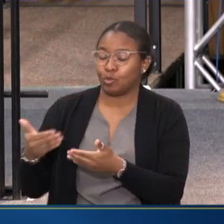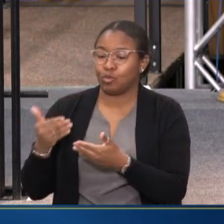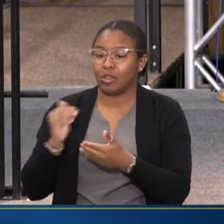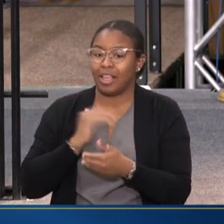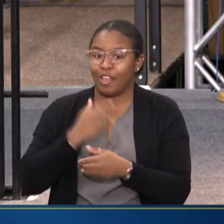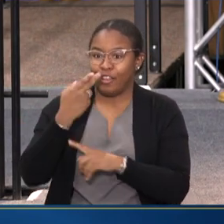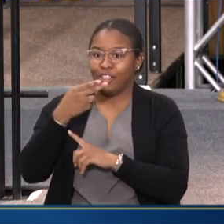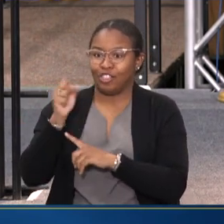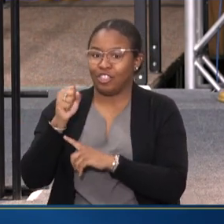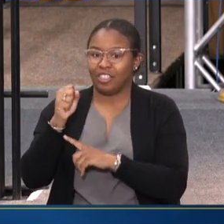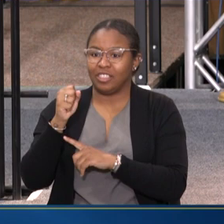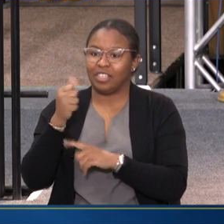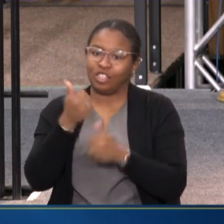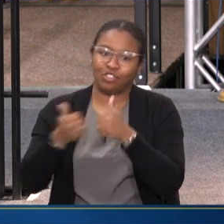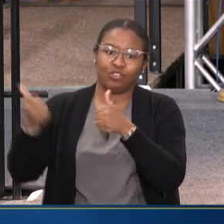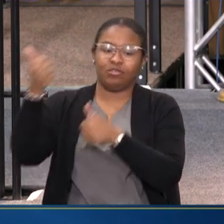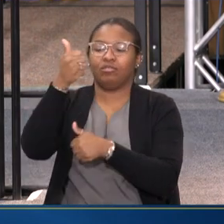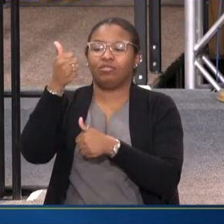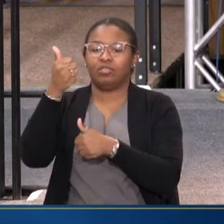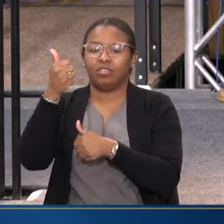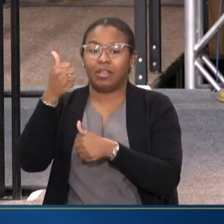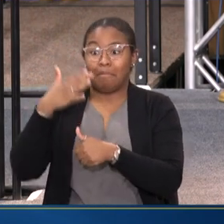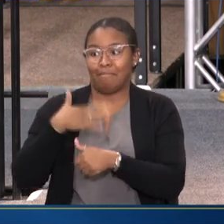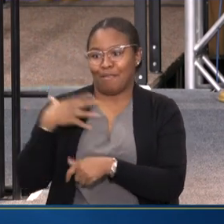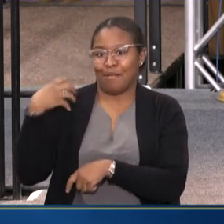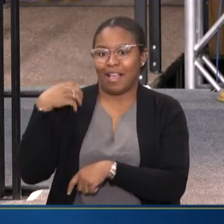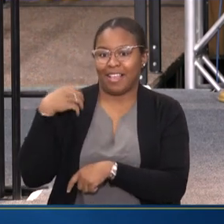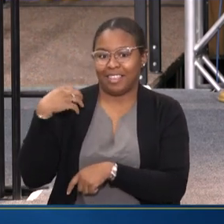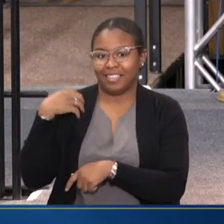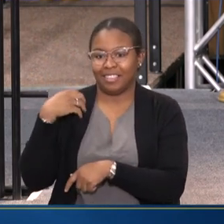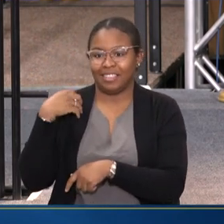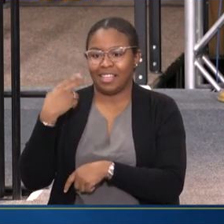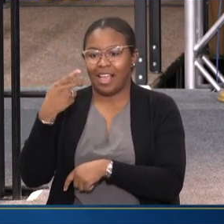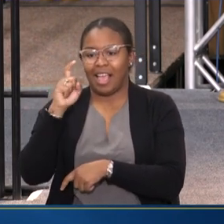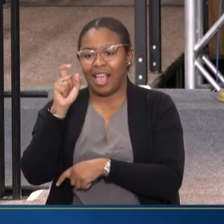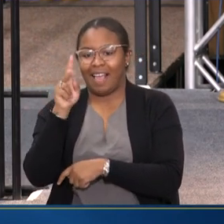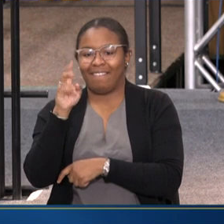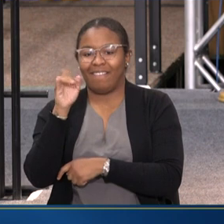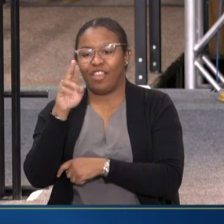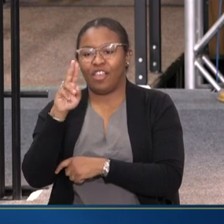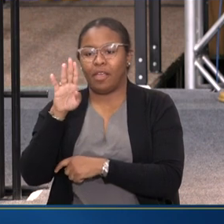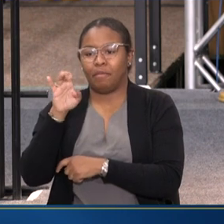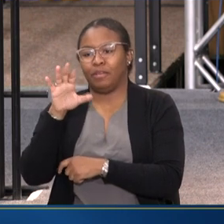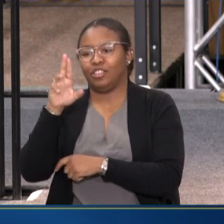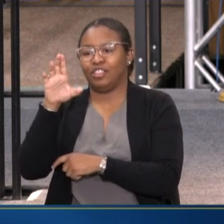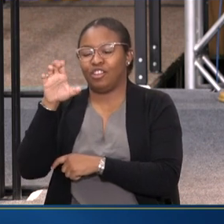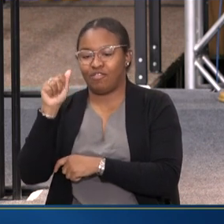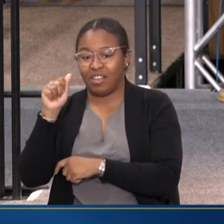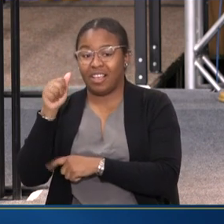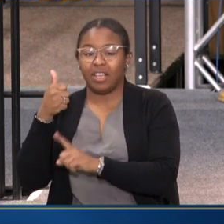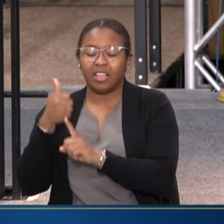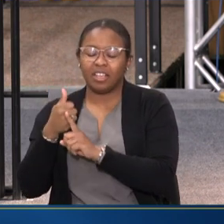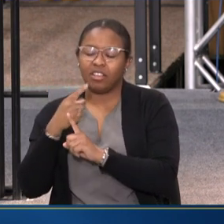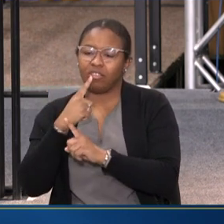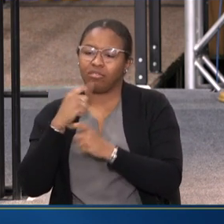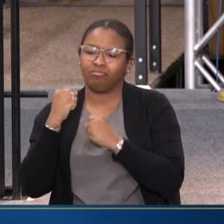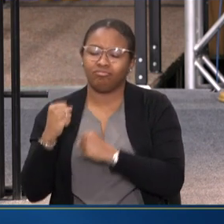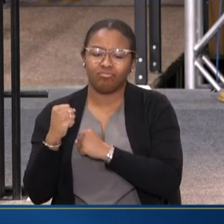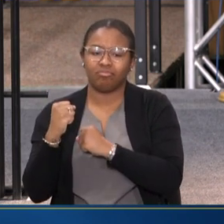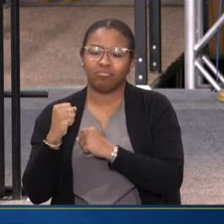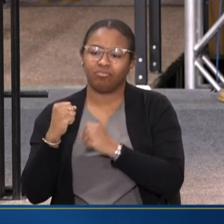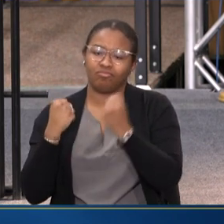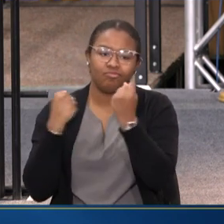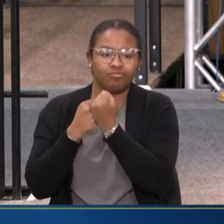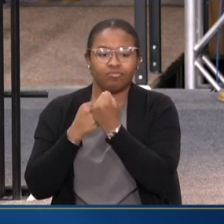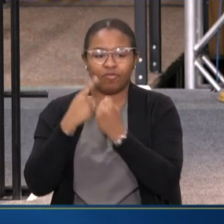HHS secretary, my boss, Secretary Javier Becerra. He is a fierce champion of